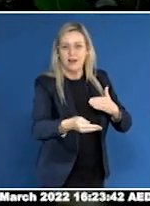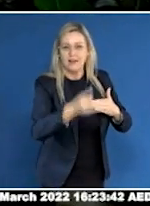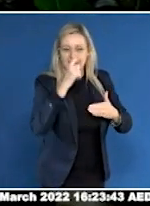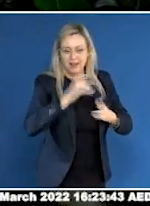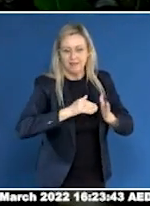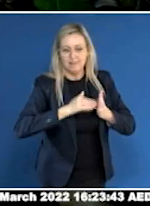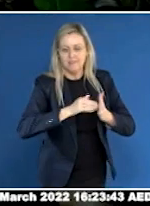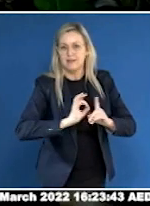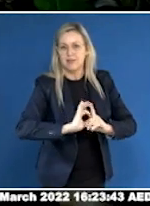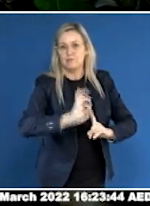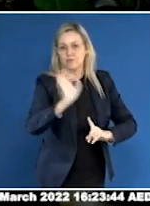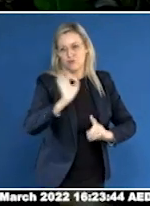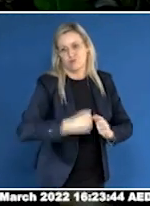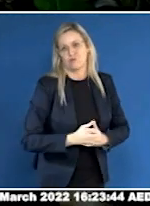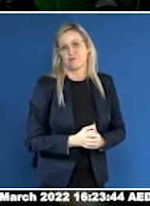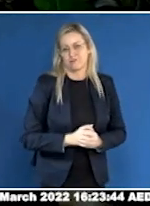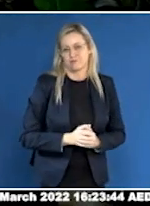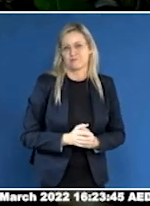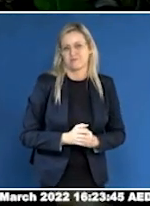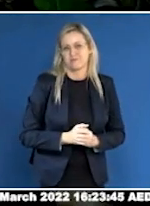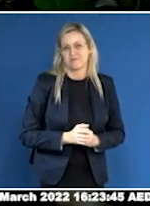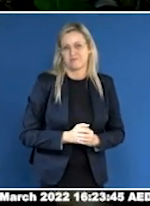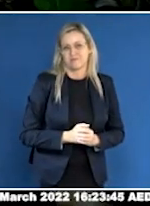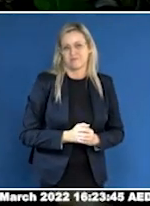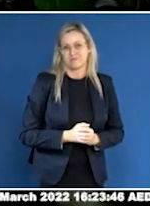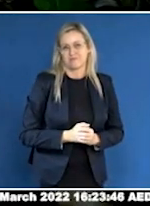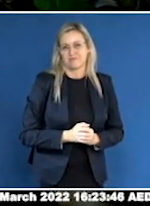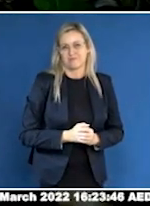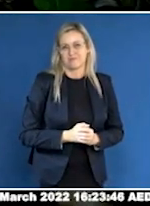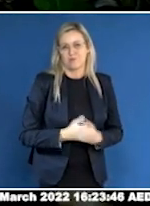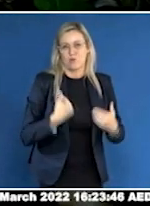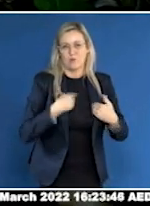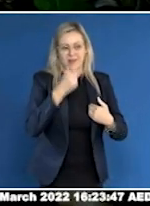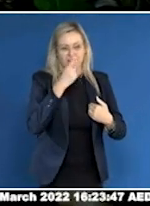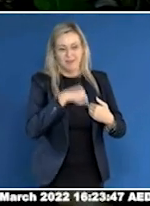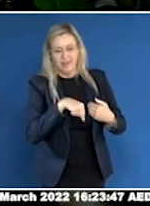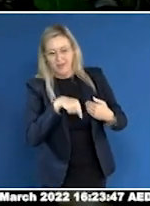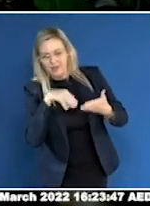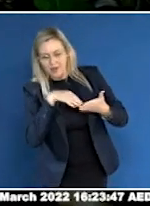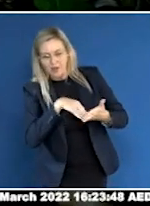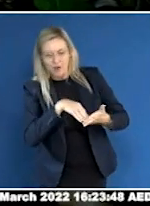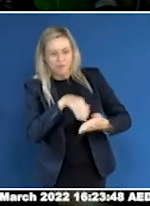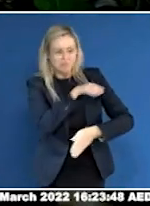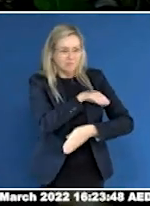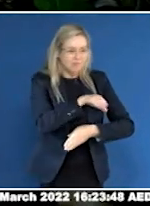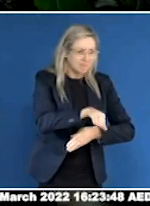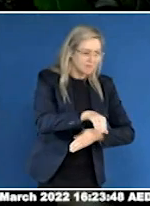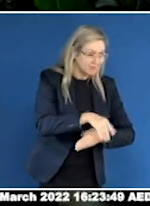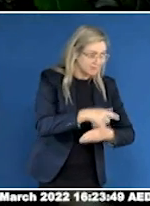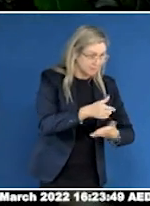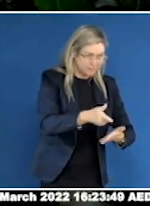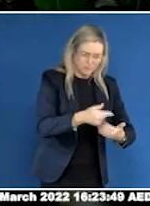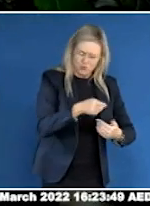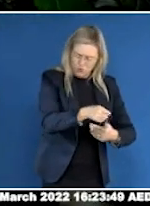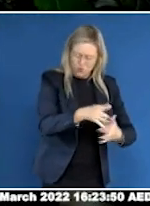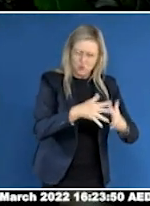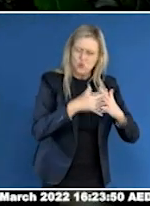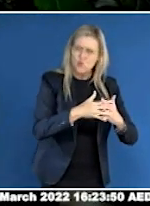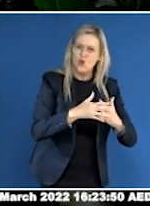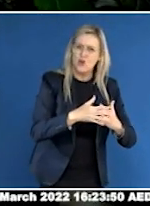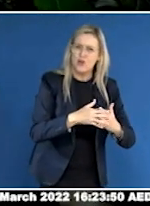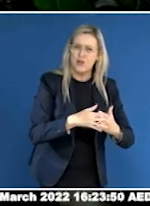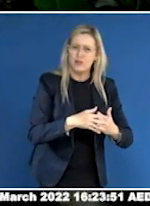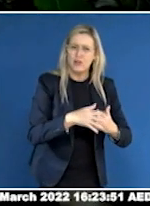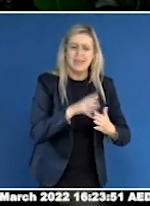generations, to empower them to know that they're worthy, to know that they're